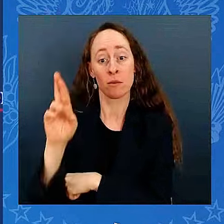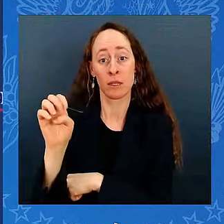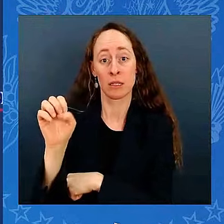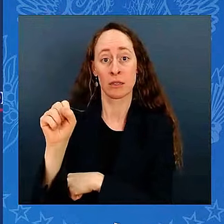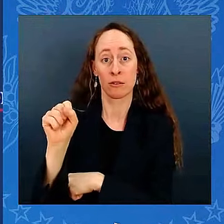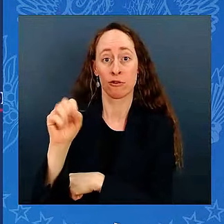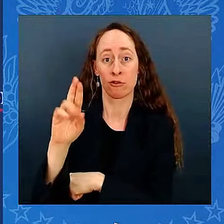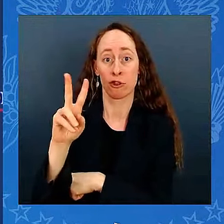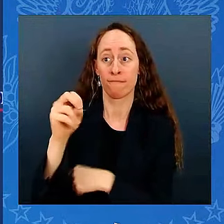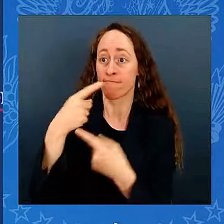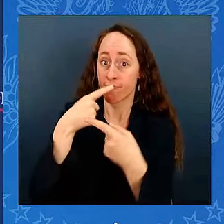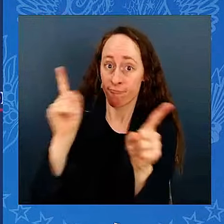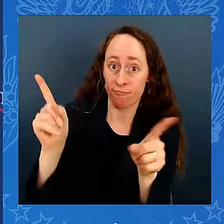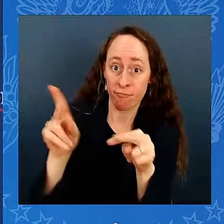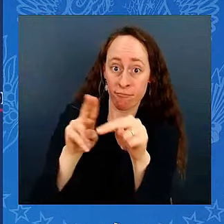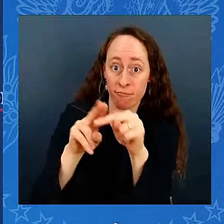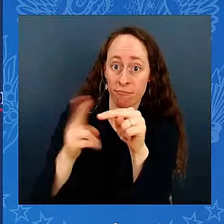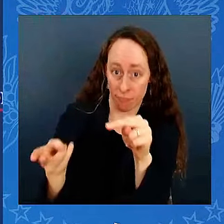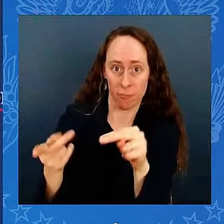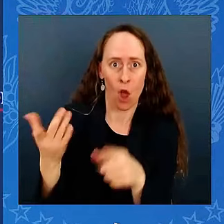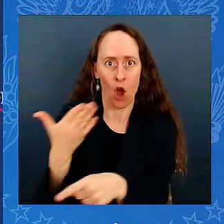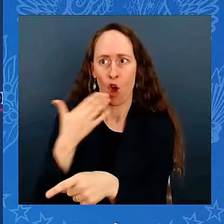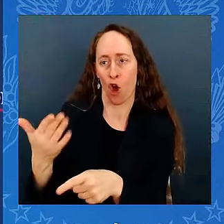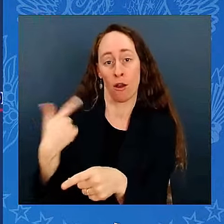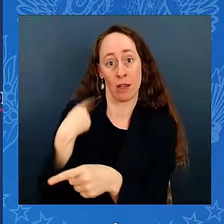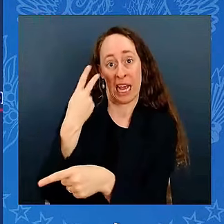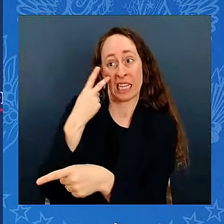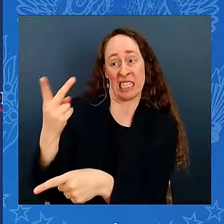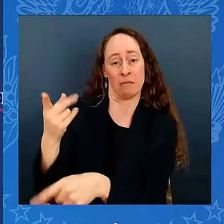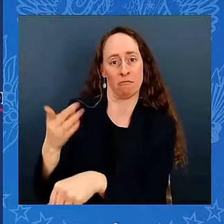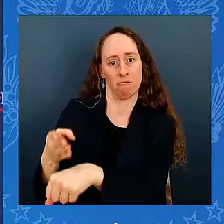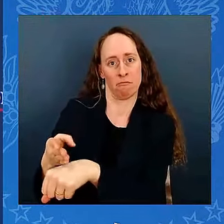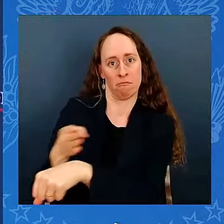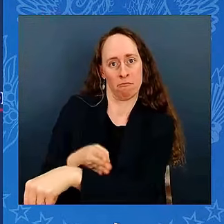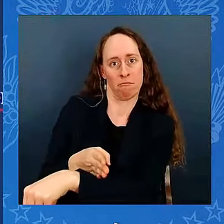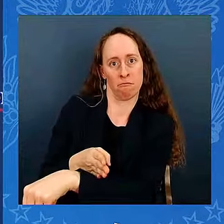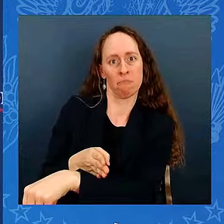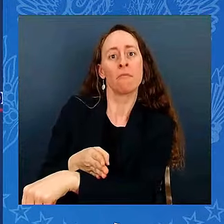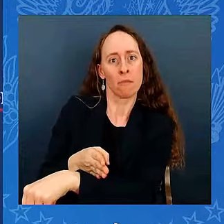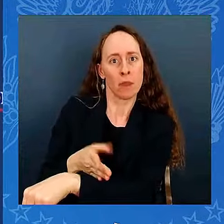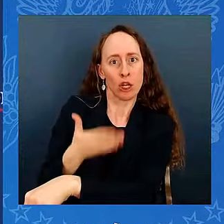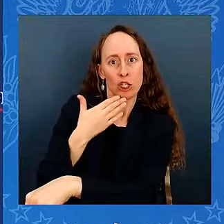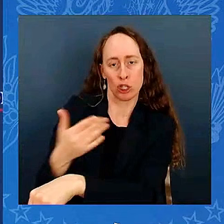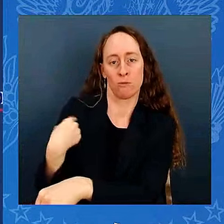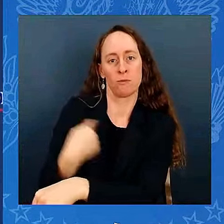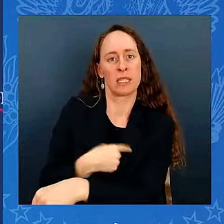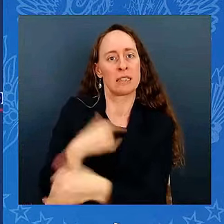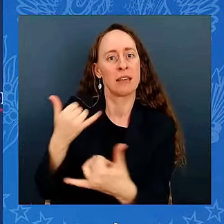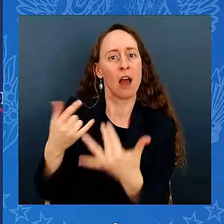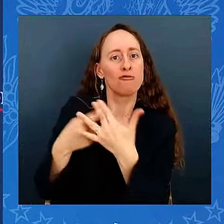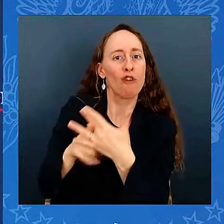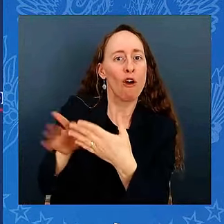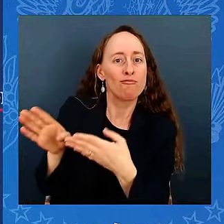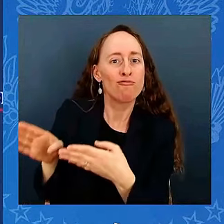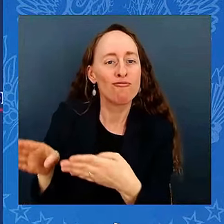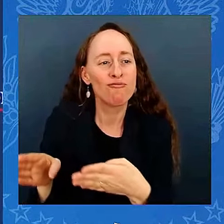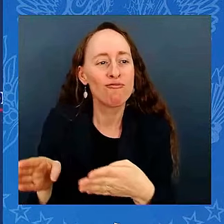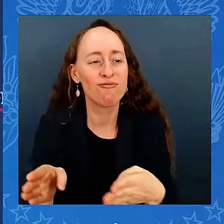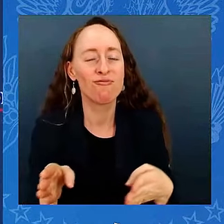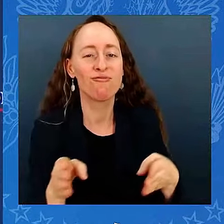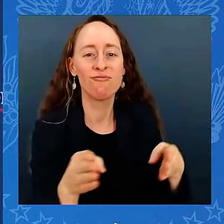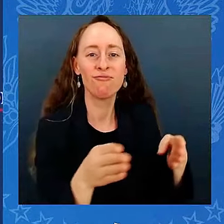signal we've entered a new phase of our economy and our recovery. You know, I believe it's important for the country to recognize this progress